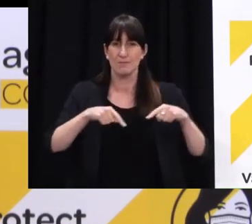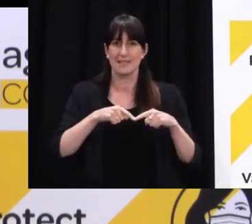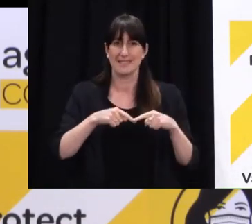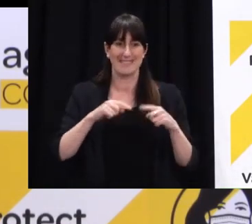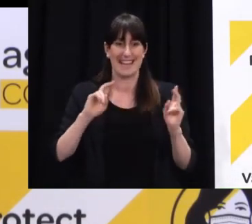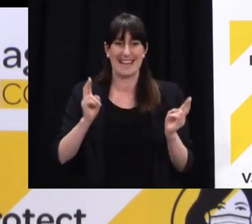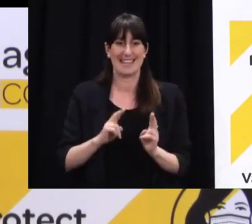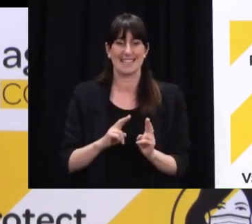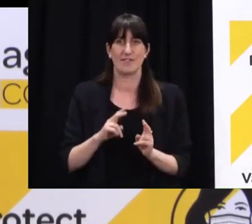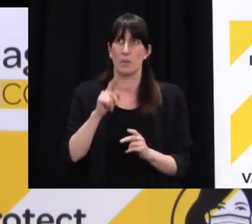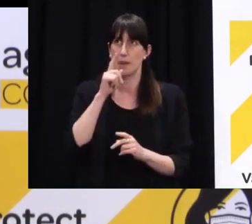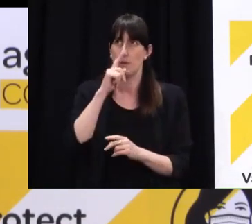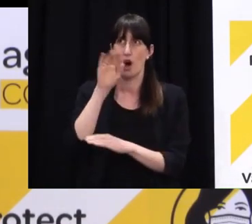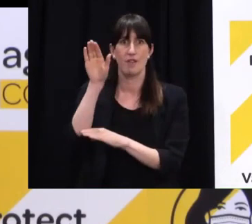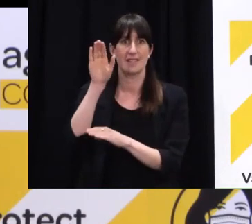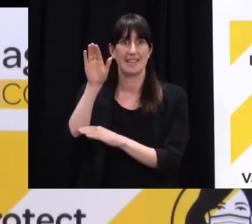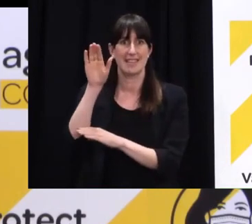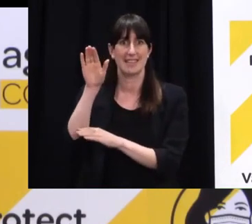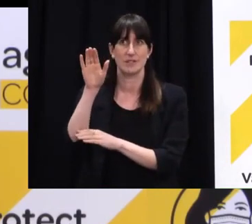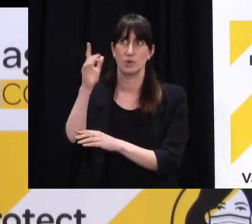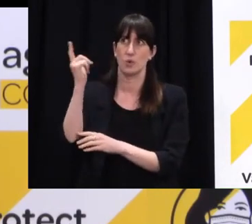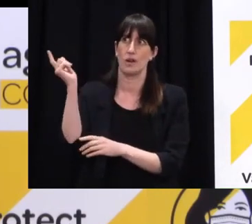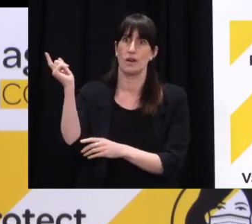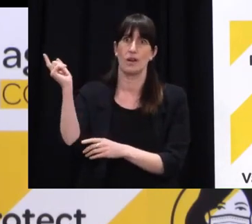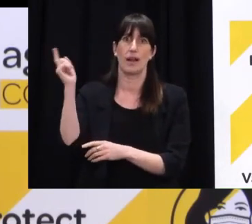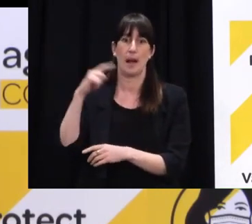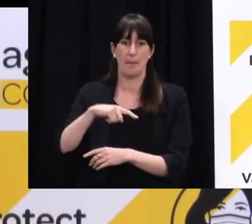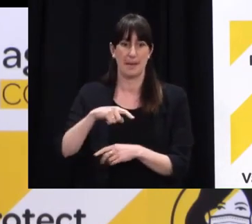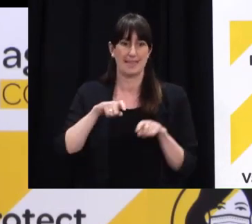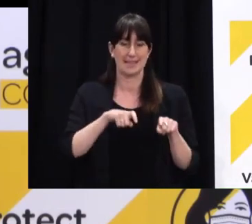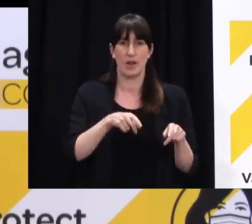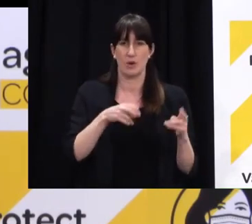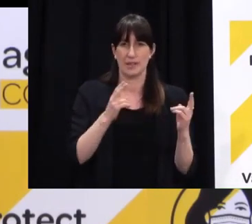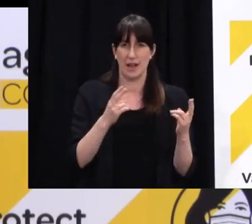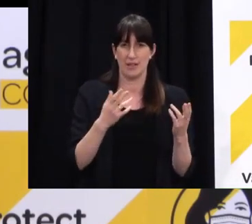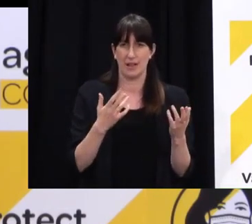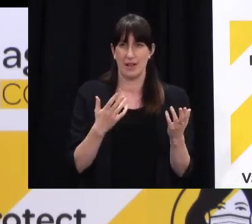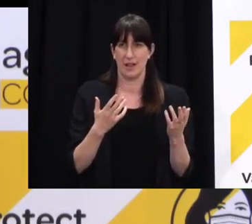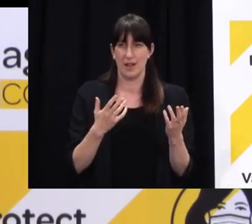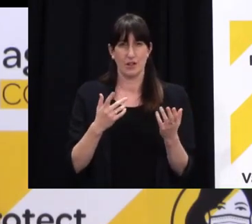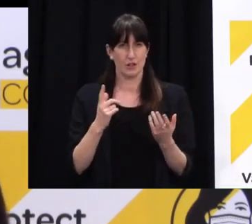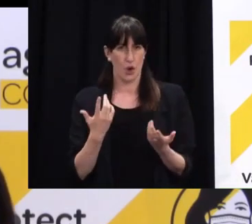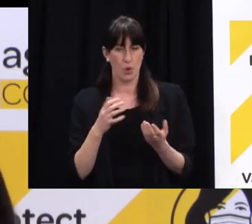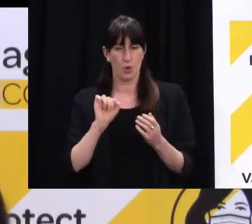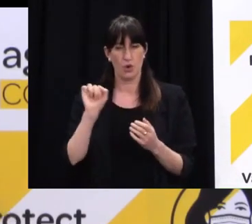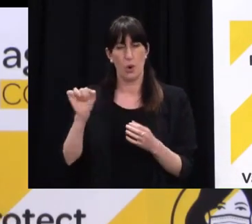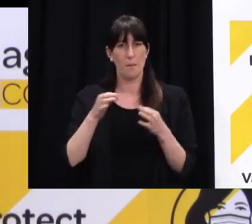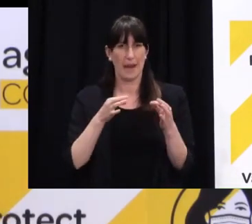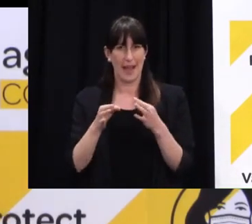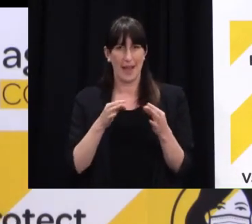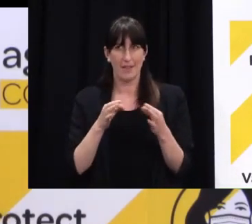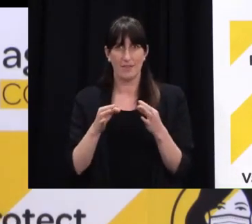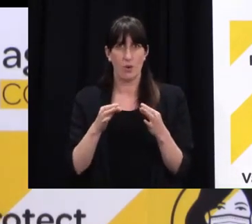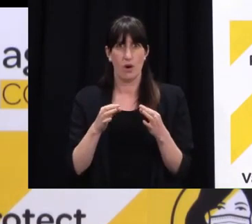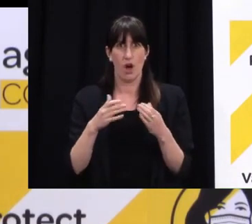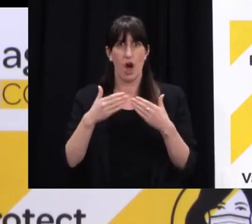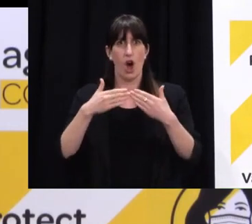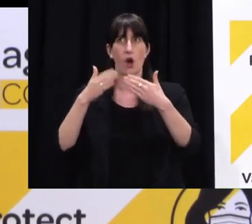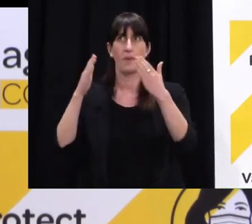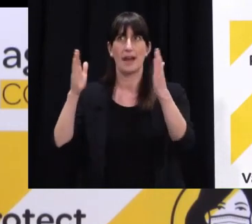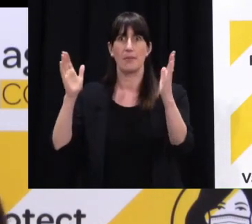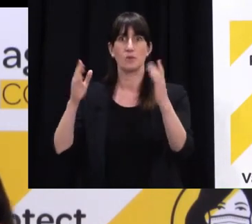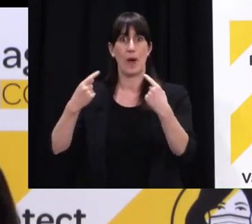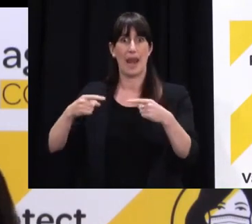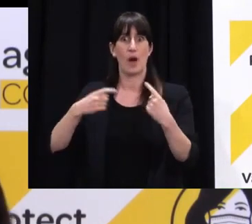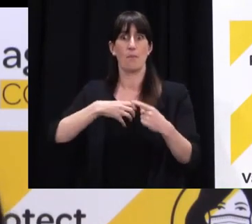great countries may now not be possible and what that actually means for the border re-opening plan next year? Yeah, so I think, you know, what the Minister